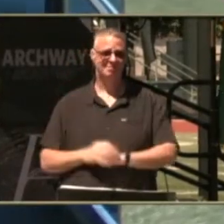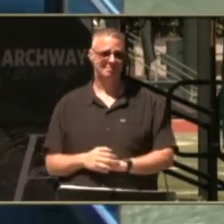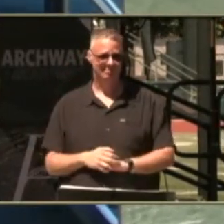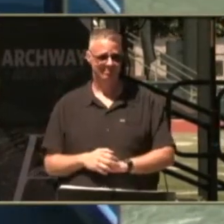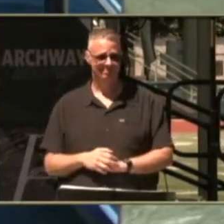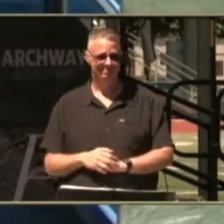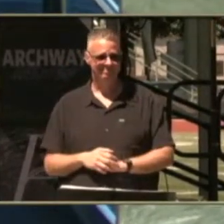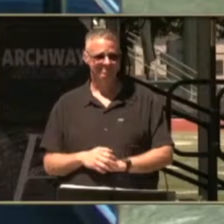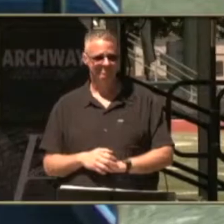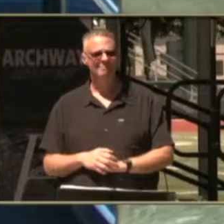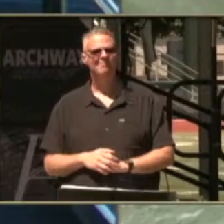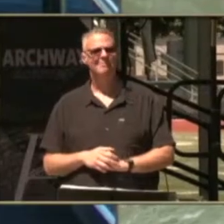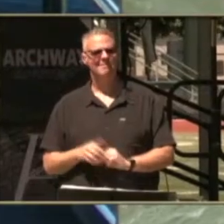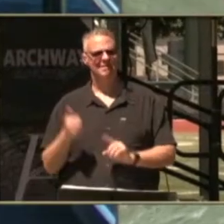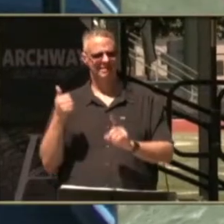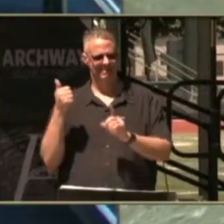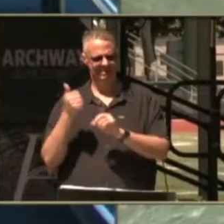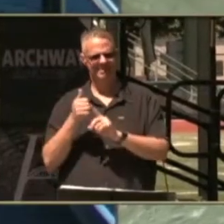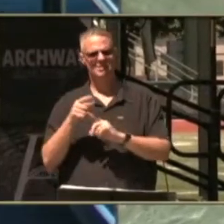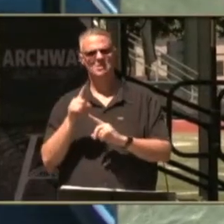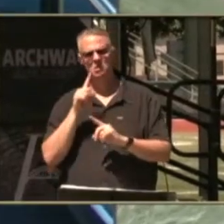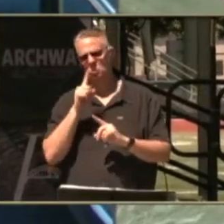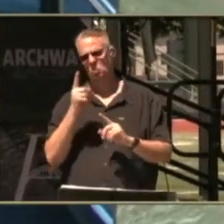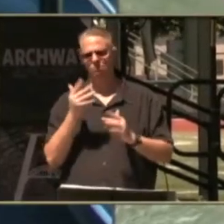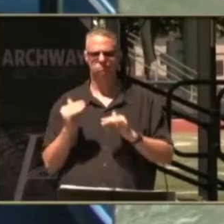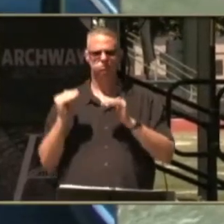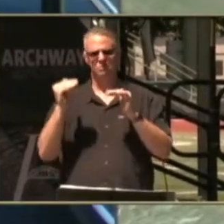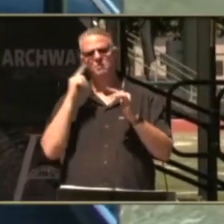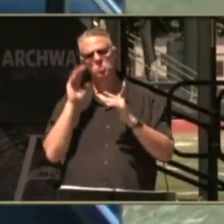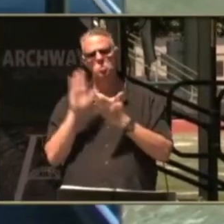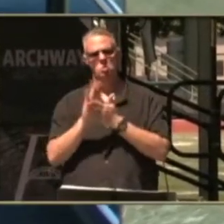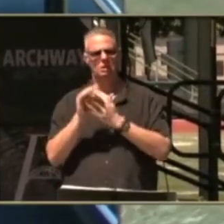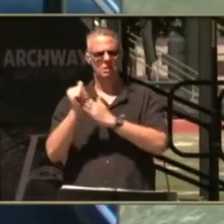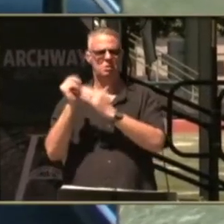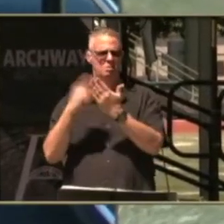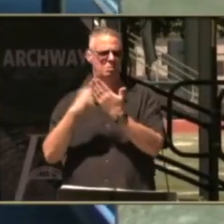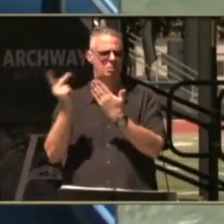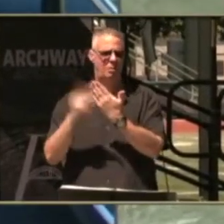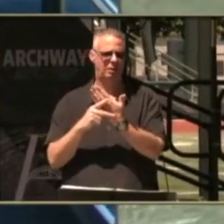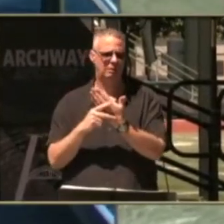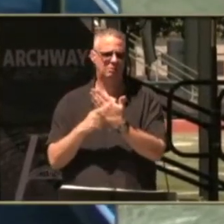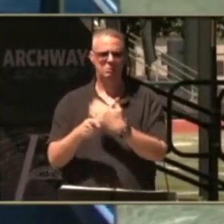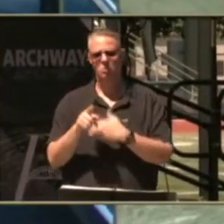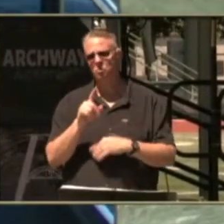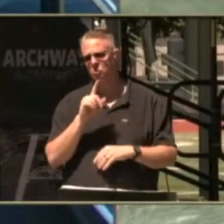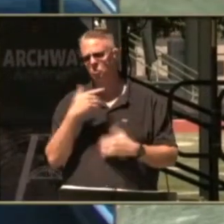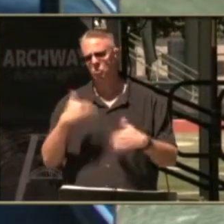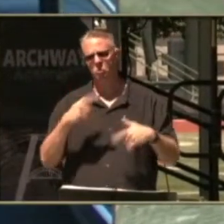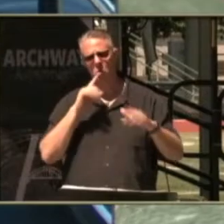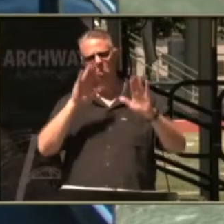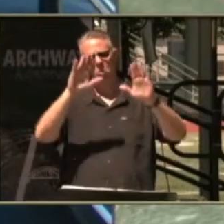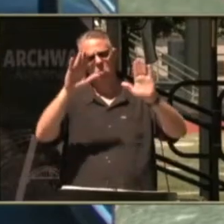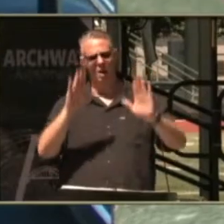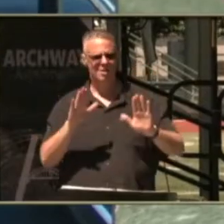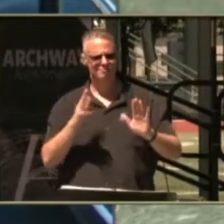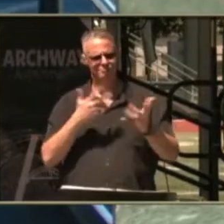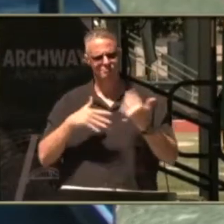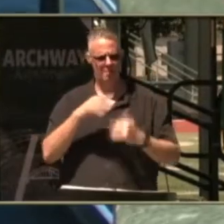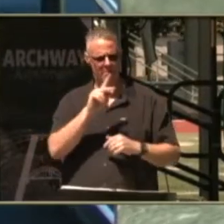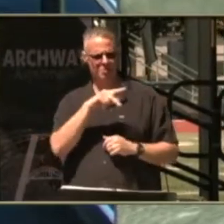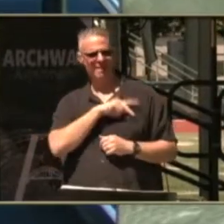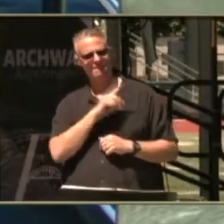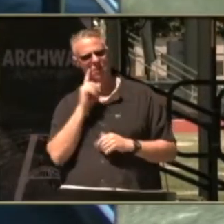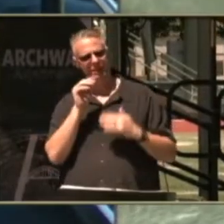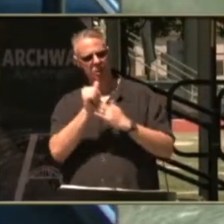he has also distinguished himself in our school leadership program he's a fantastic personality to be on the leader